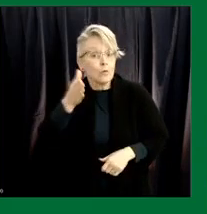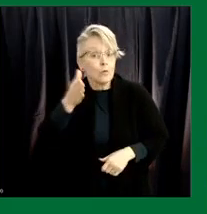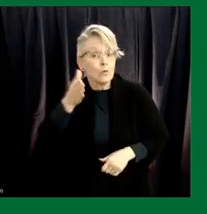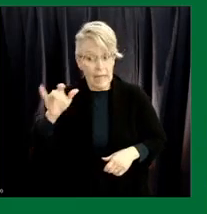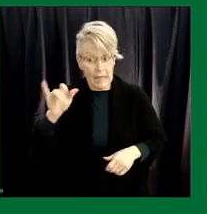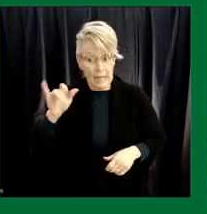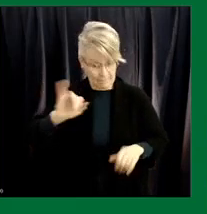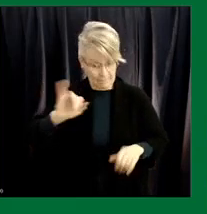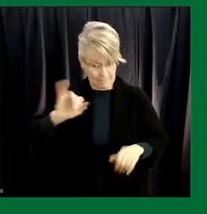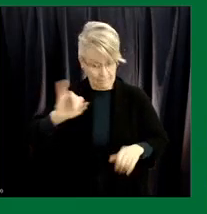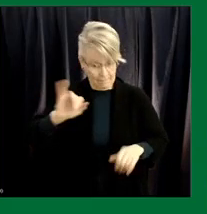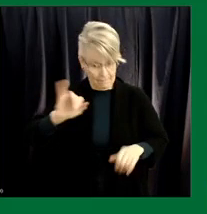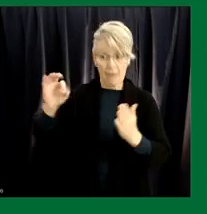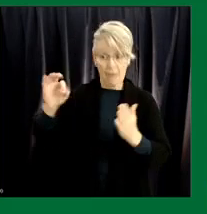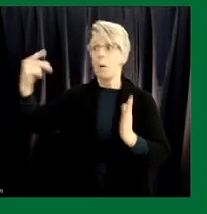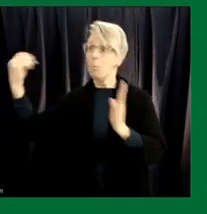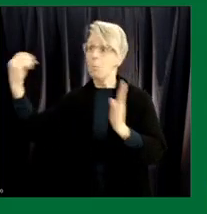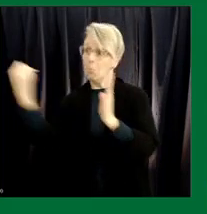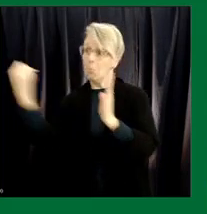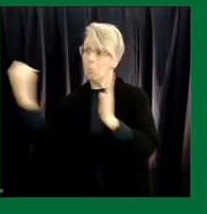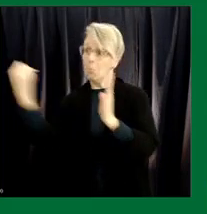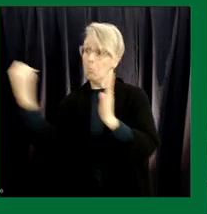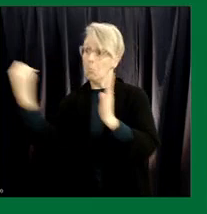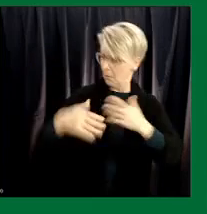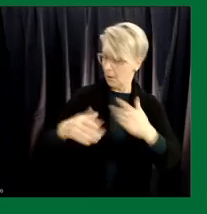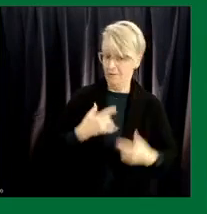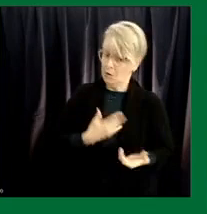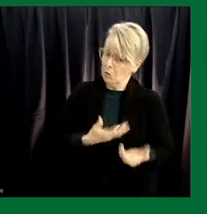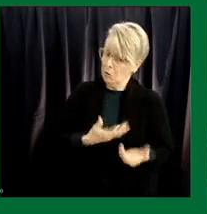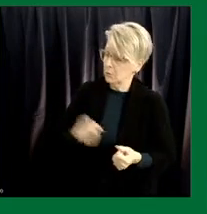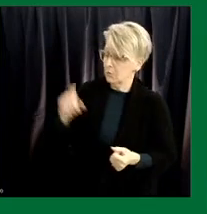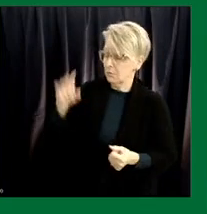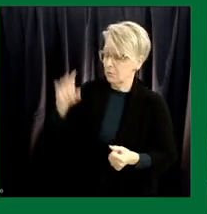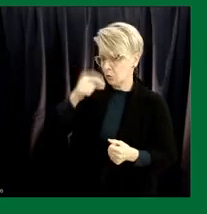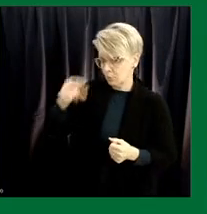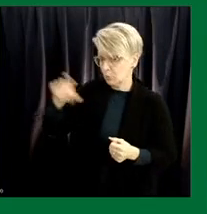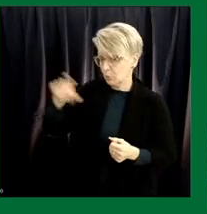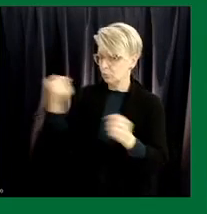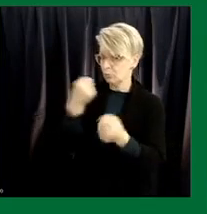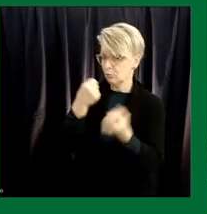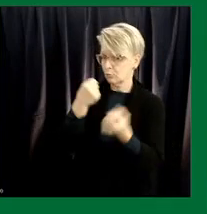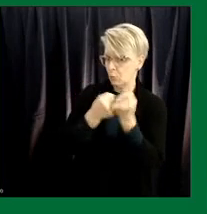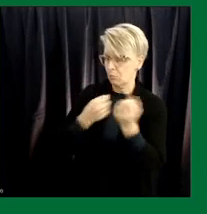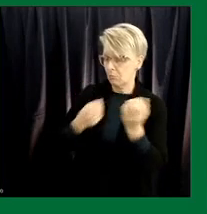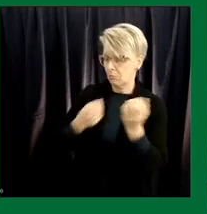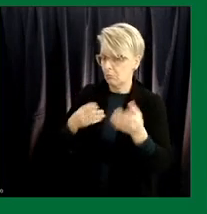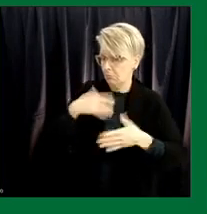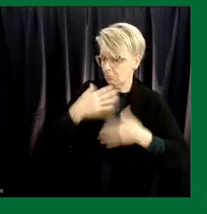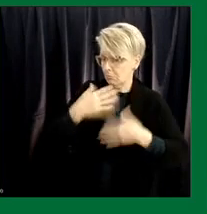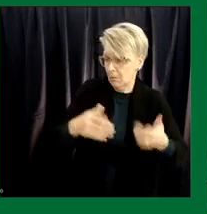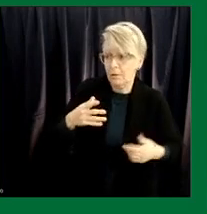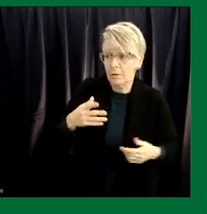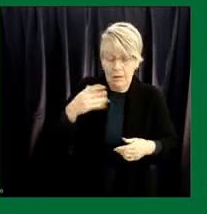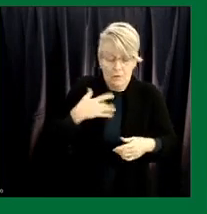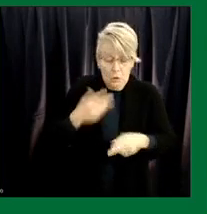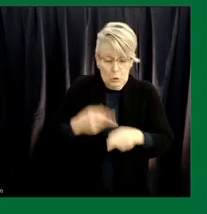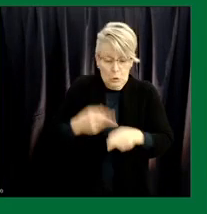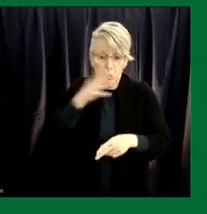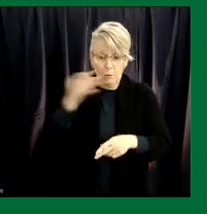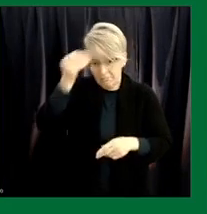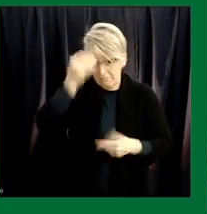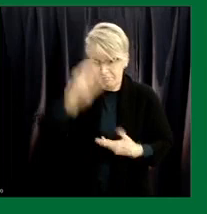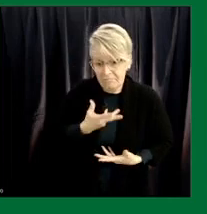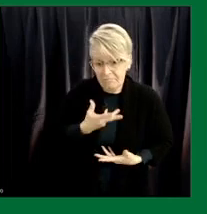as I said I'm confident that we will have the federal government's support in doing so in the days ahead. Dr. Gertz.